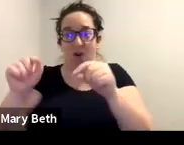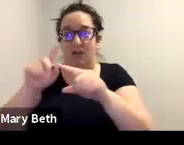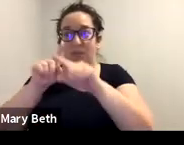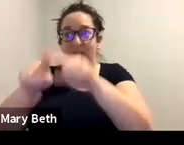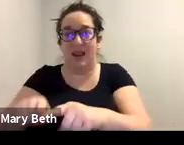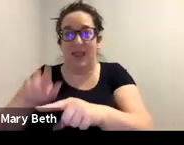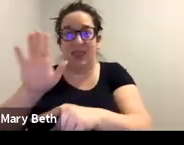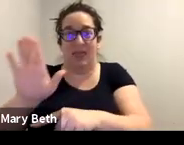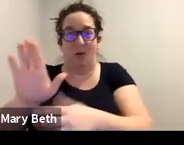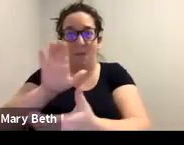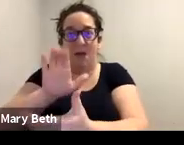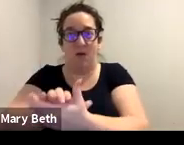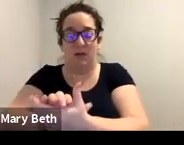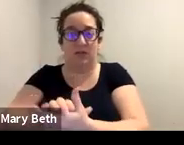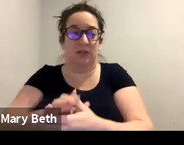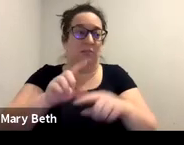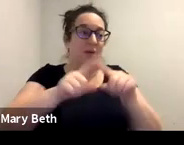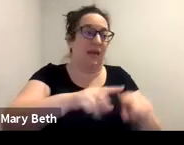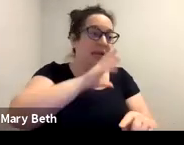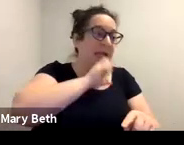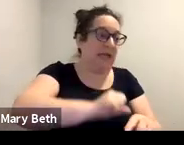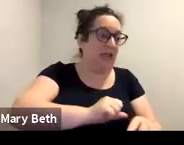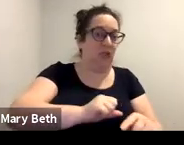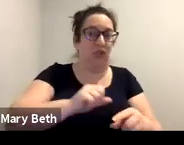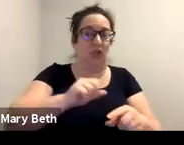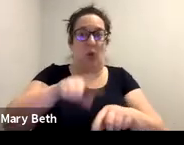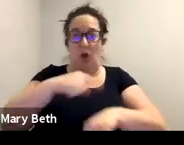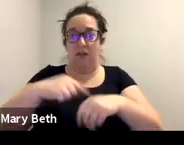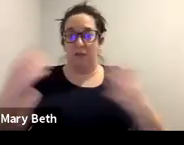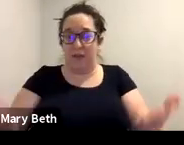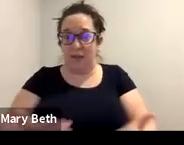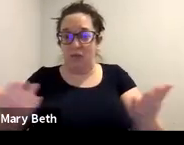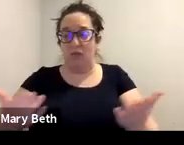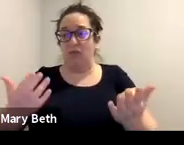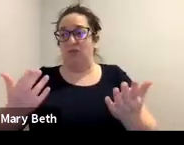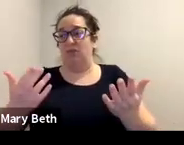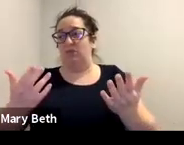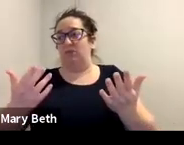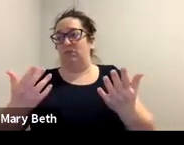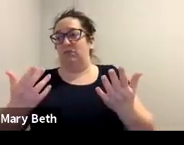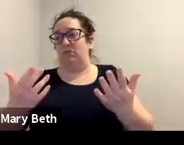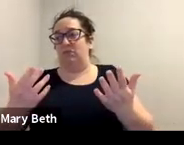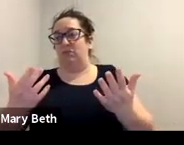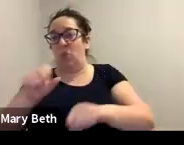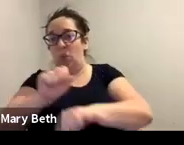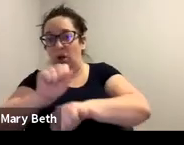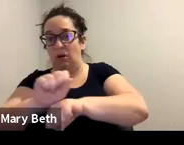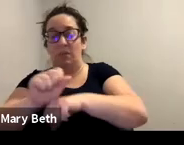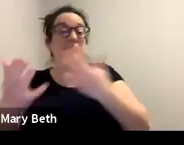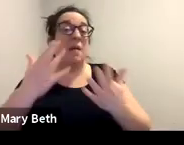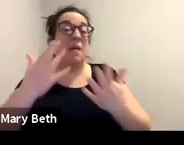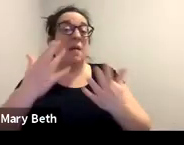country, how old they were, how long they've been in the country, if they may qualify for DACA, um,